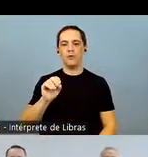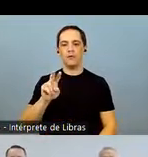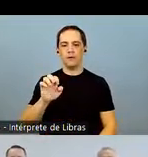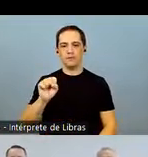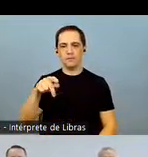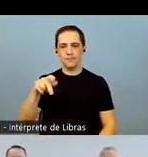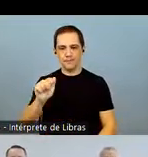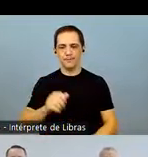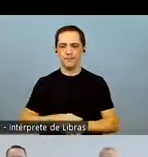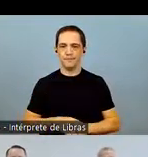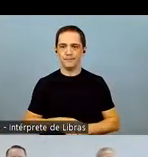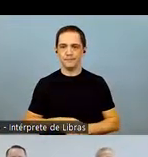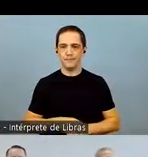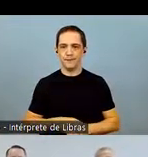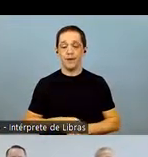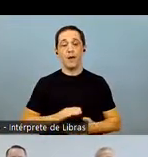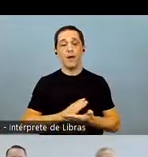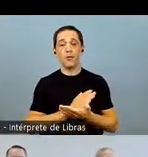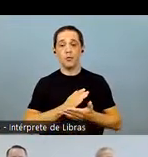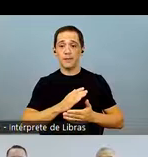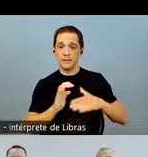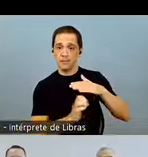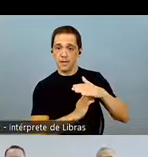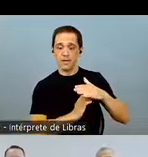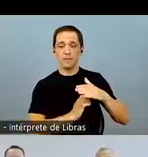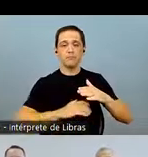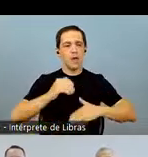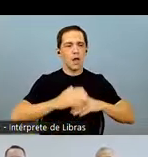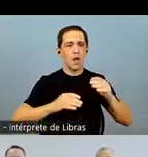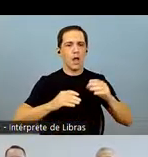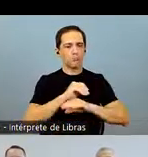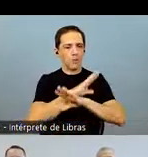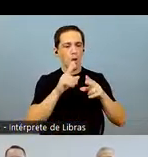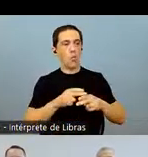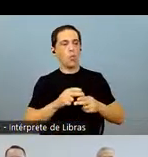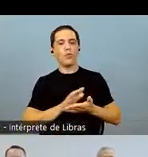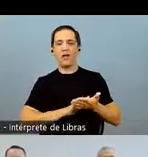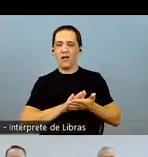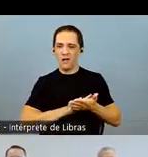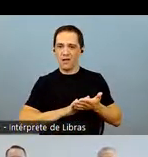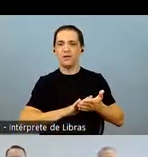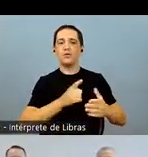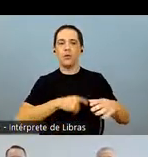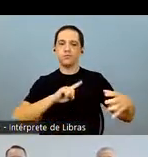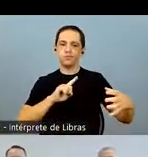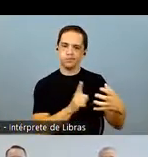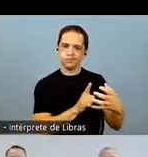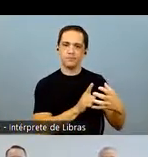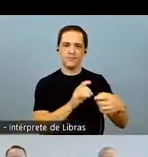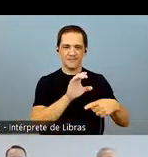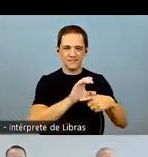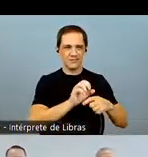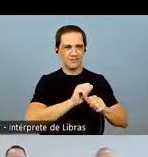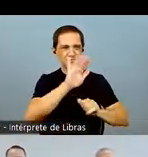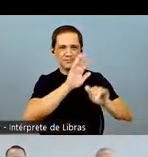2021. The Carbon Efficient Index is composed of companies that adopt transparent